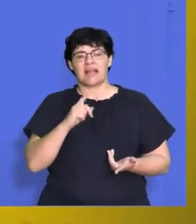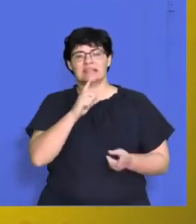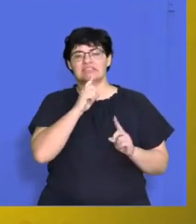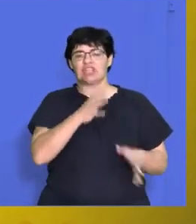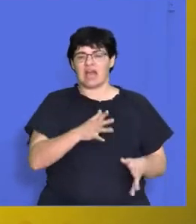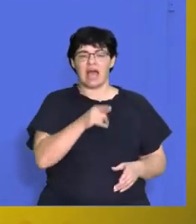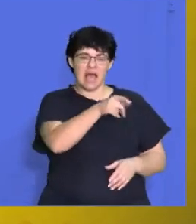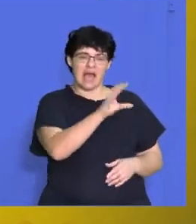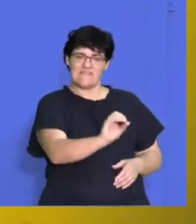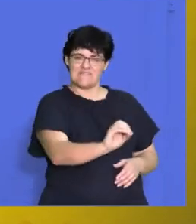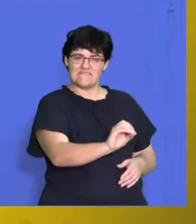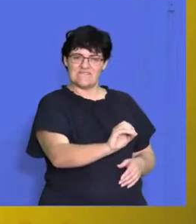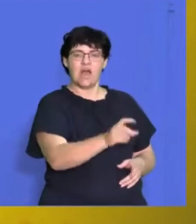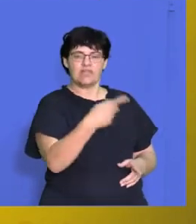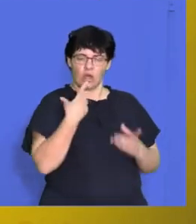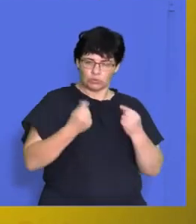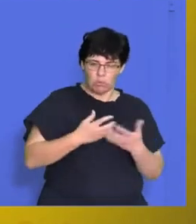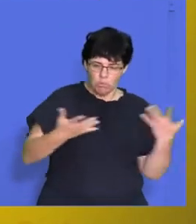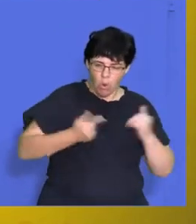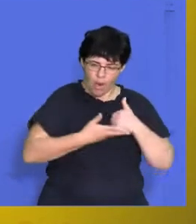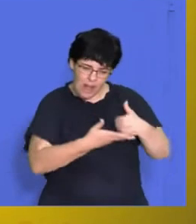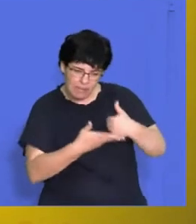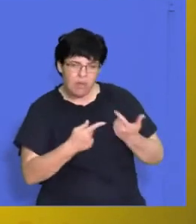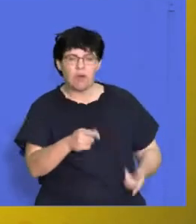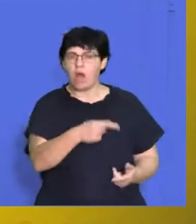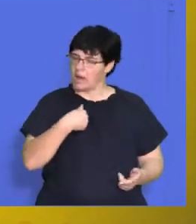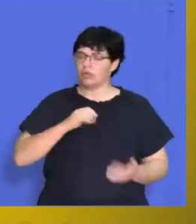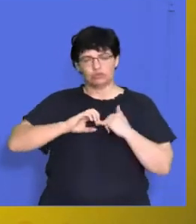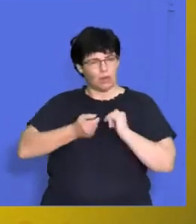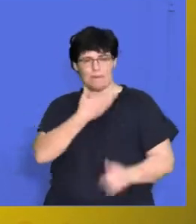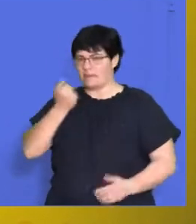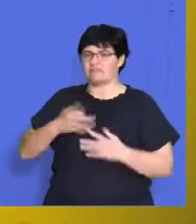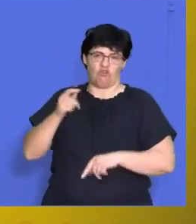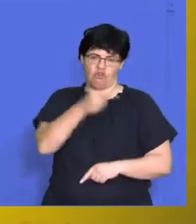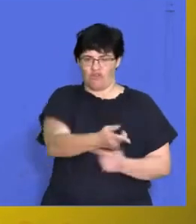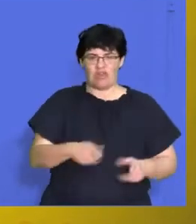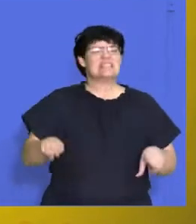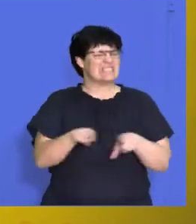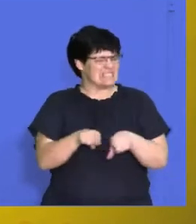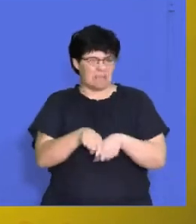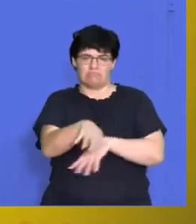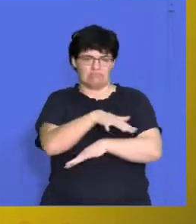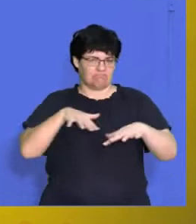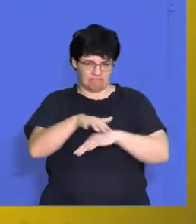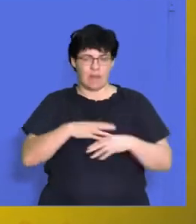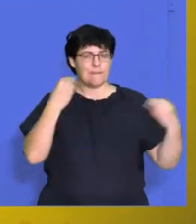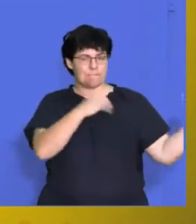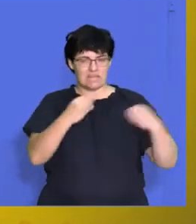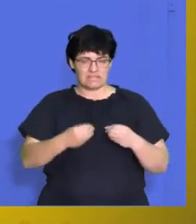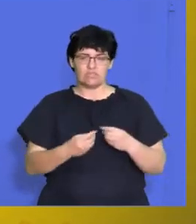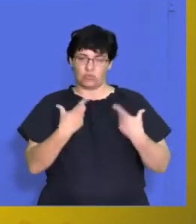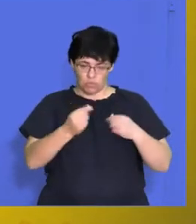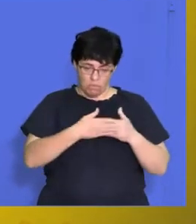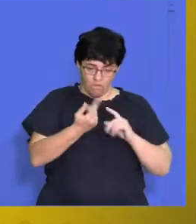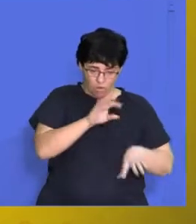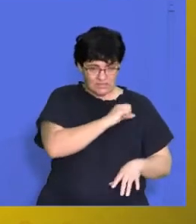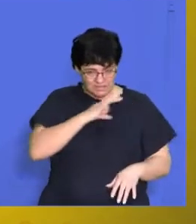might have that go the extra mile for you, you will always go the extra mile for them. It's the same scenario now. The business is going the extra mile